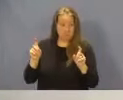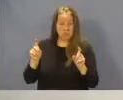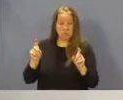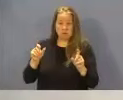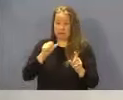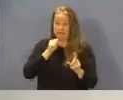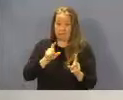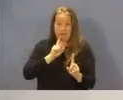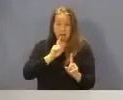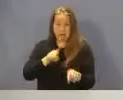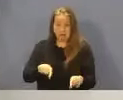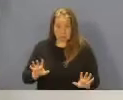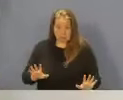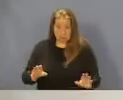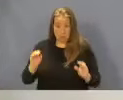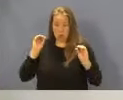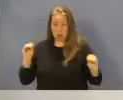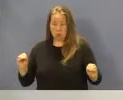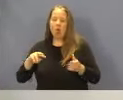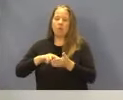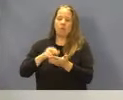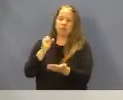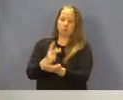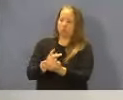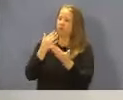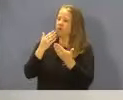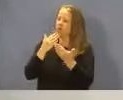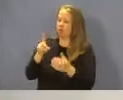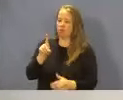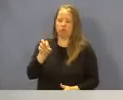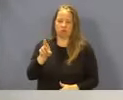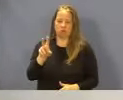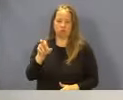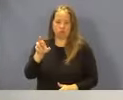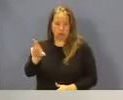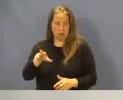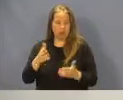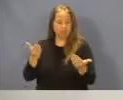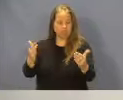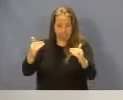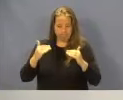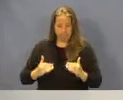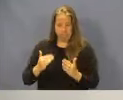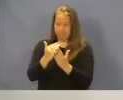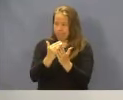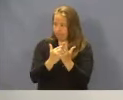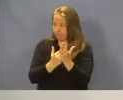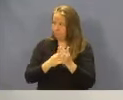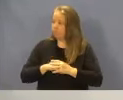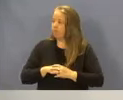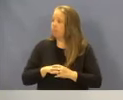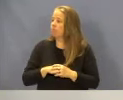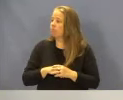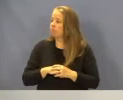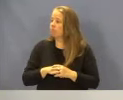Abstaining? Hearing none, it is approved. Thank you very much, Dr. Rucker. And the next item on the agenda, I will